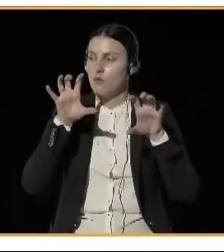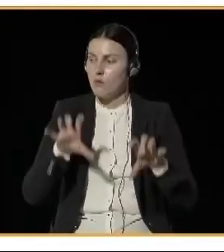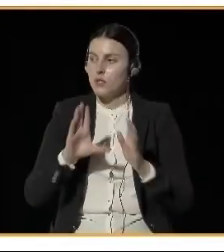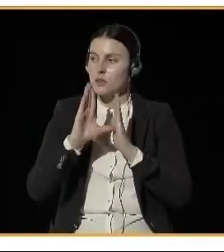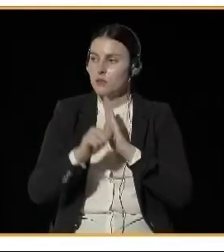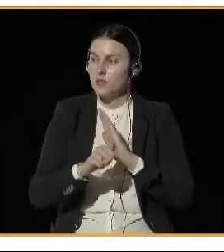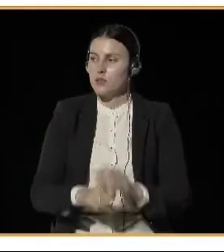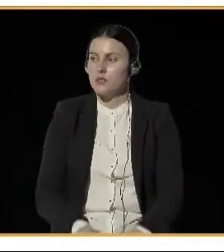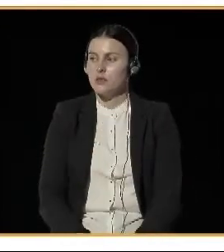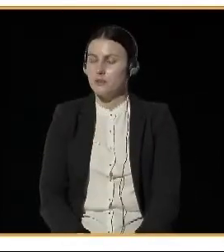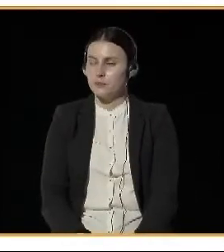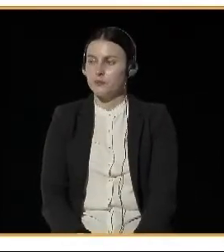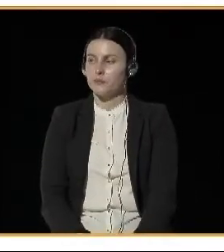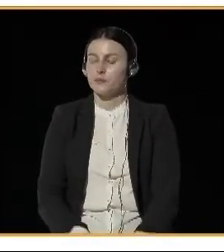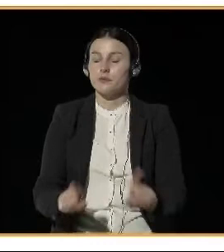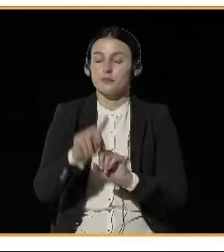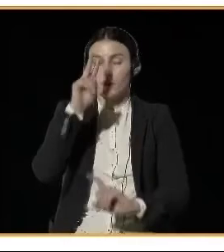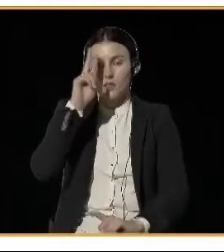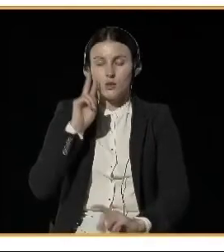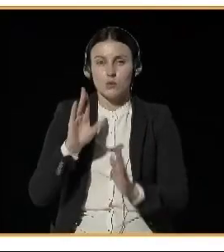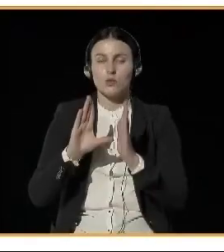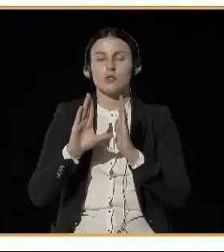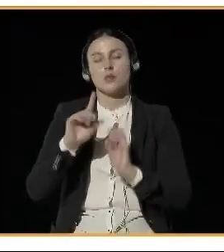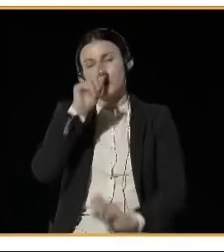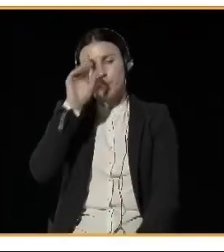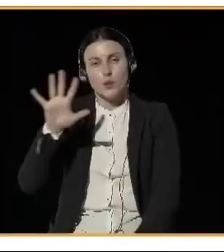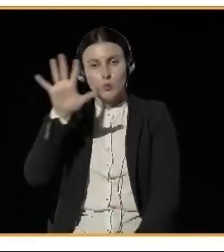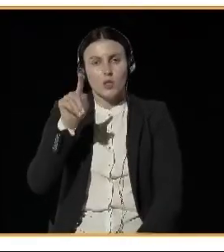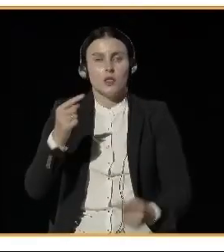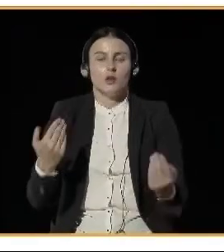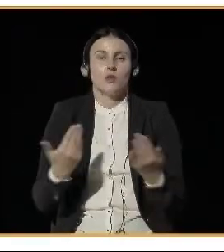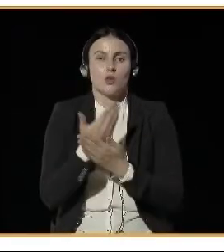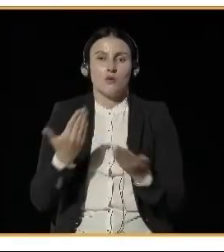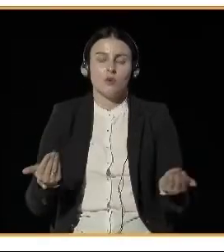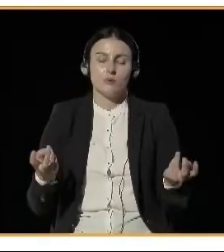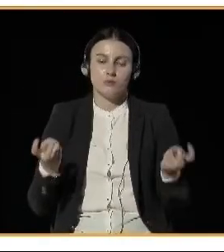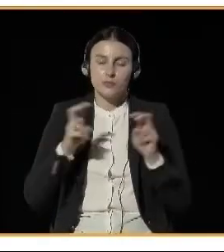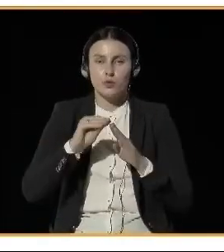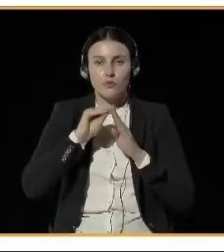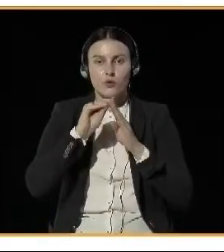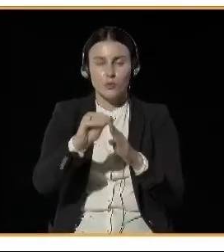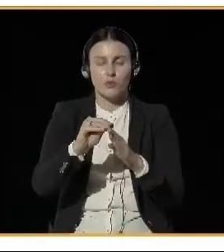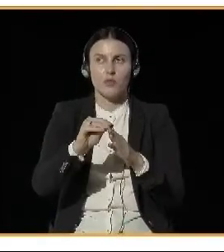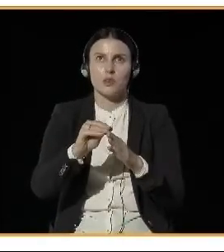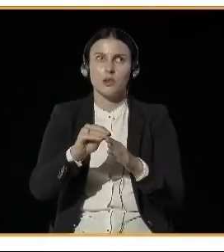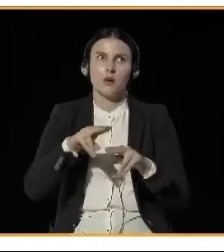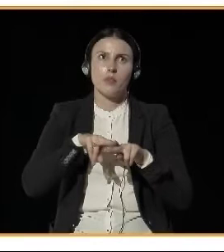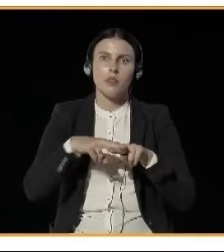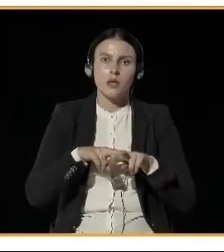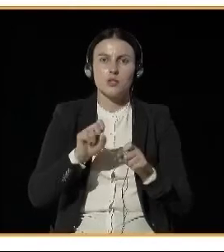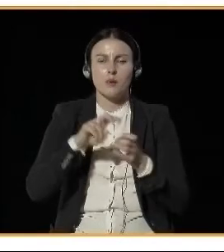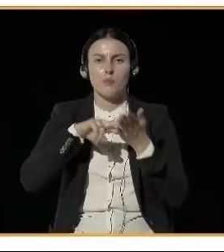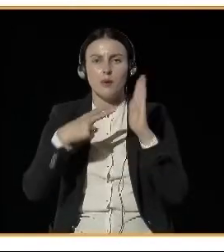tool for the municipality to support their work with air quality. I think this is, I don't know of any other such